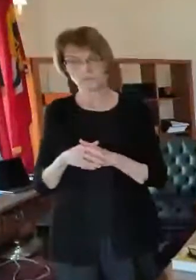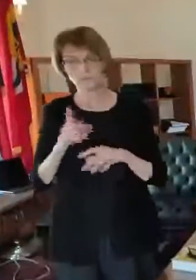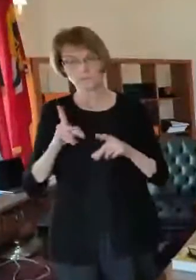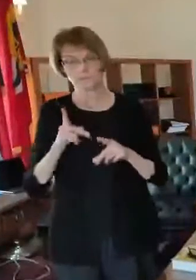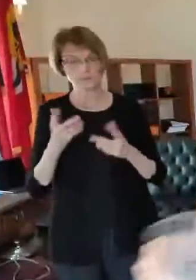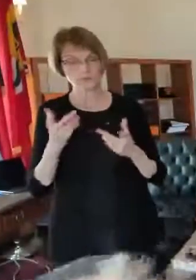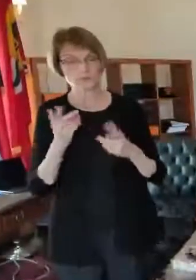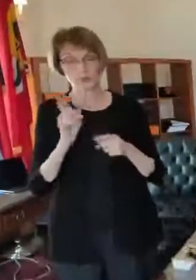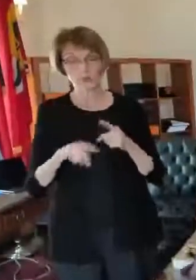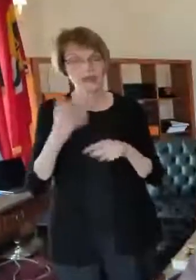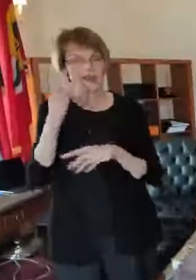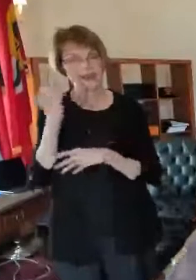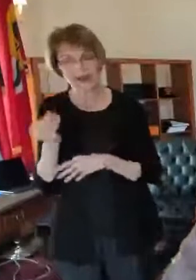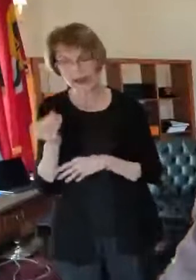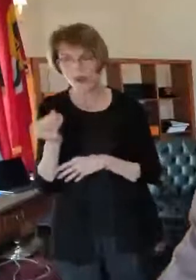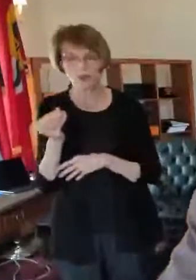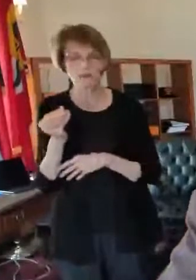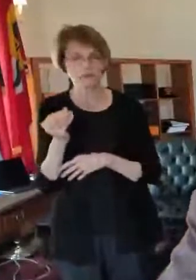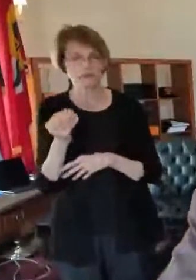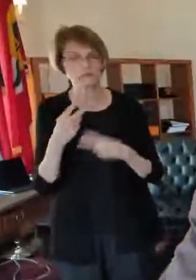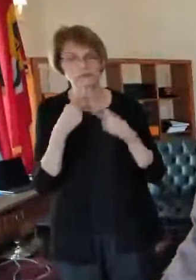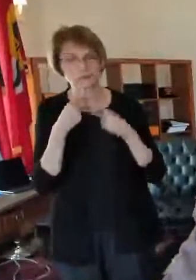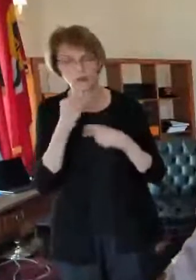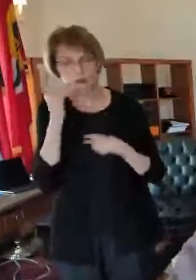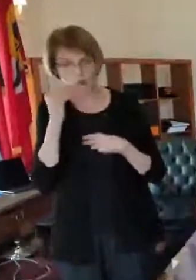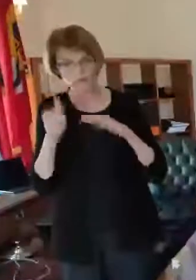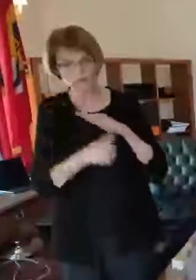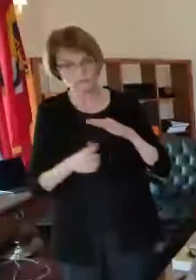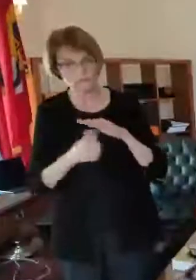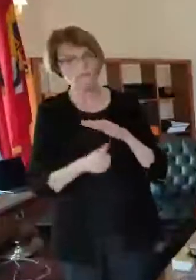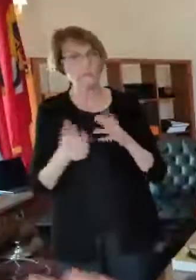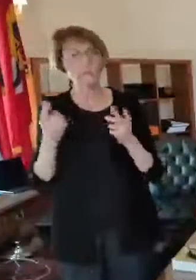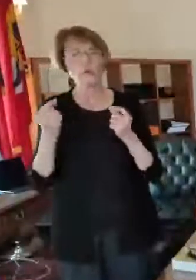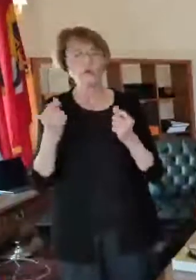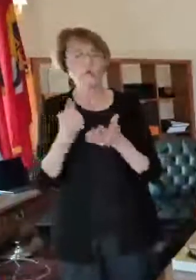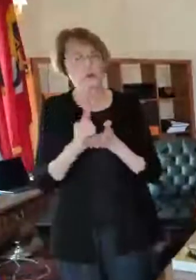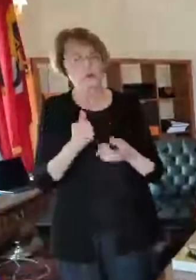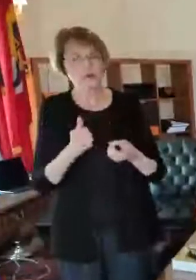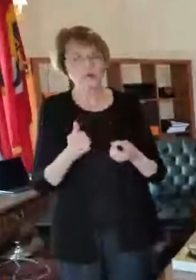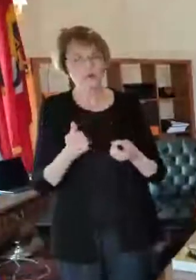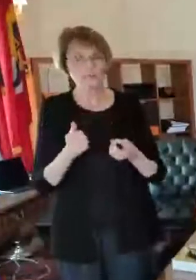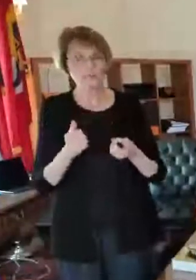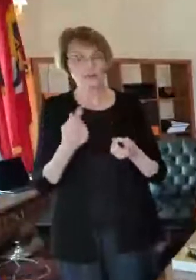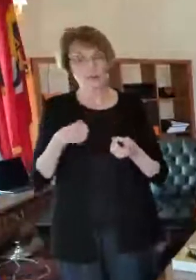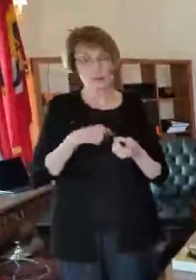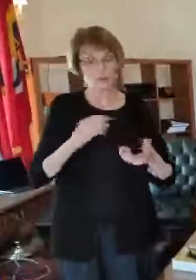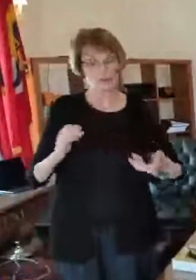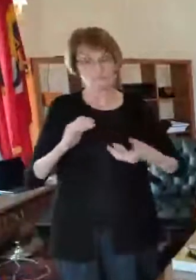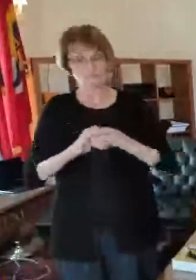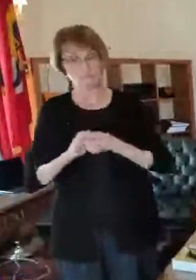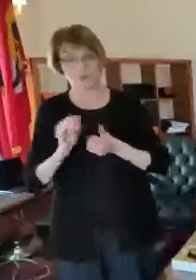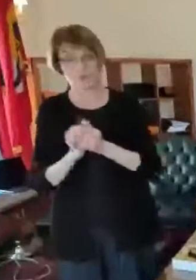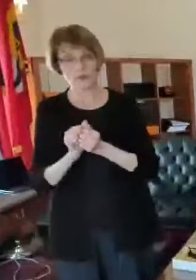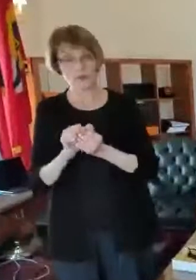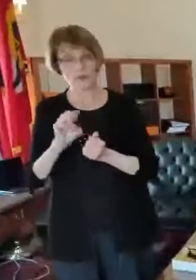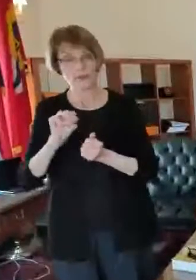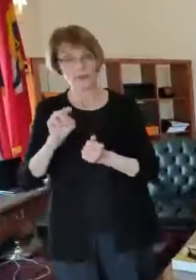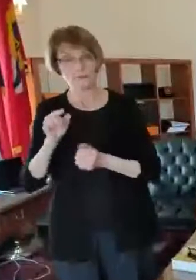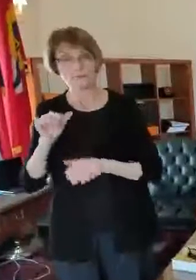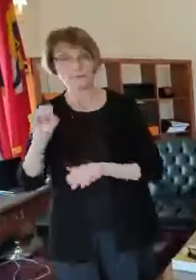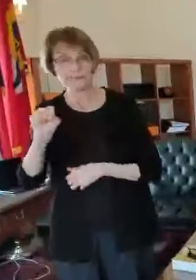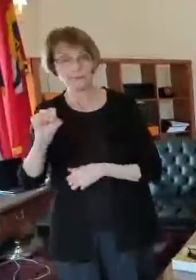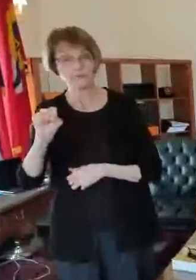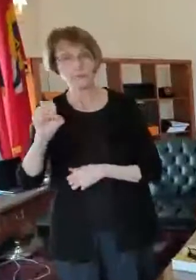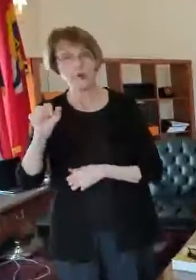people who are unable to get out of their house right so we have um coordinated with meals on wheels uh this was a